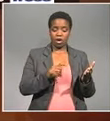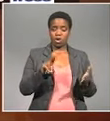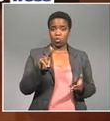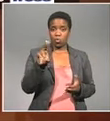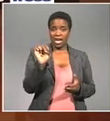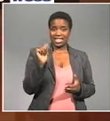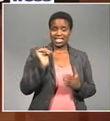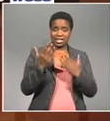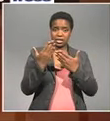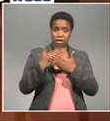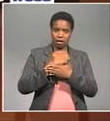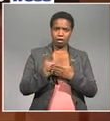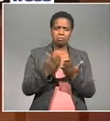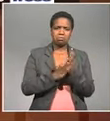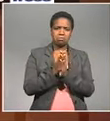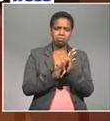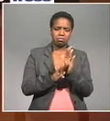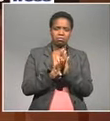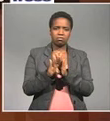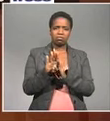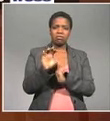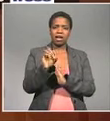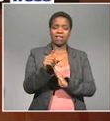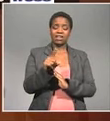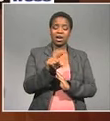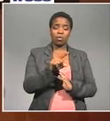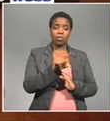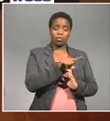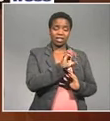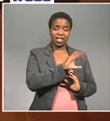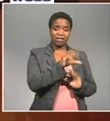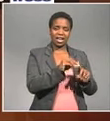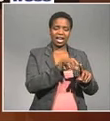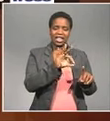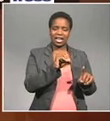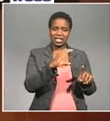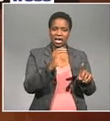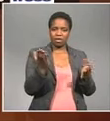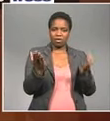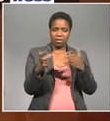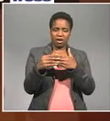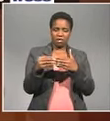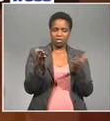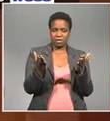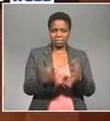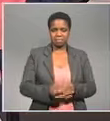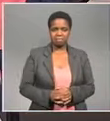last night Boosted sentiment towards risk assets With the rand firming about 30 cents Against the US dollar